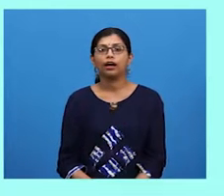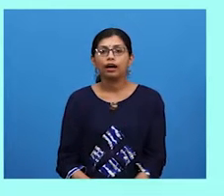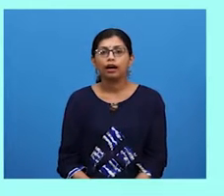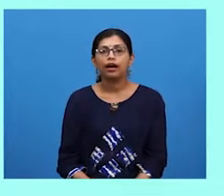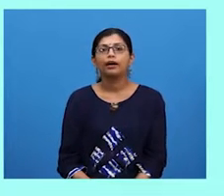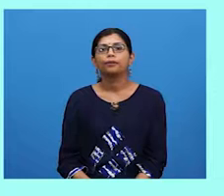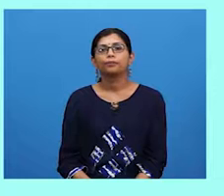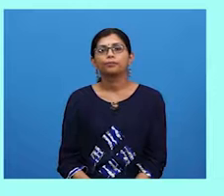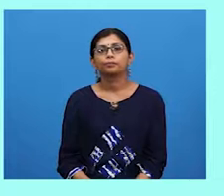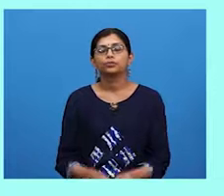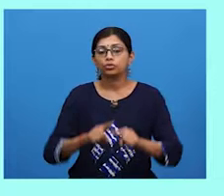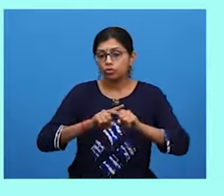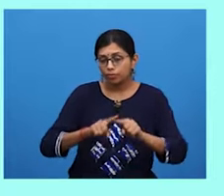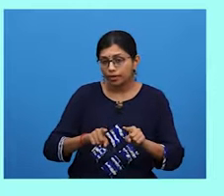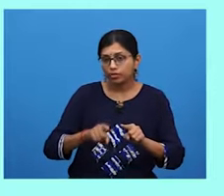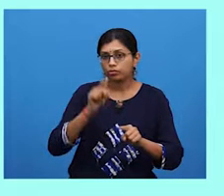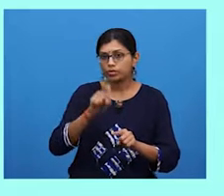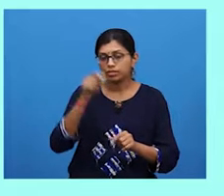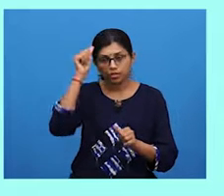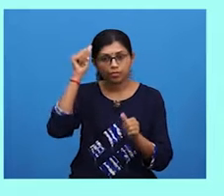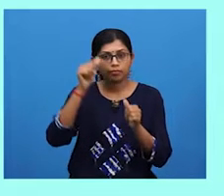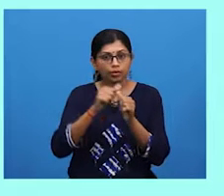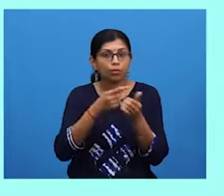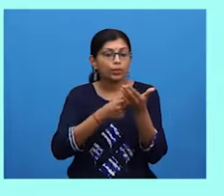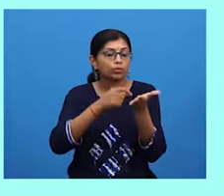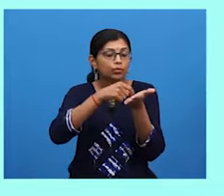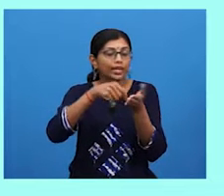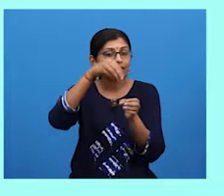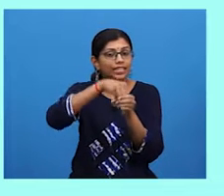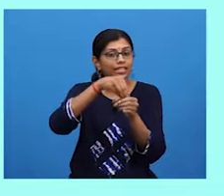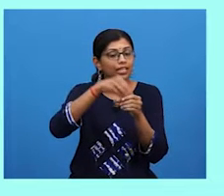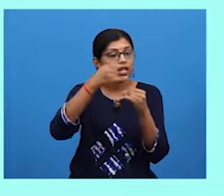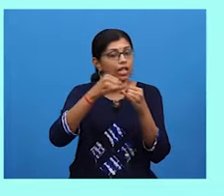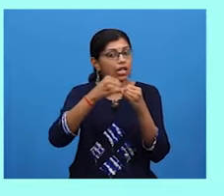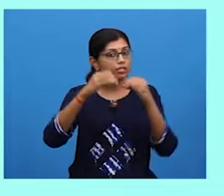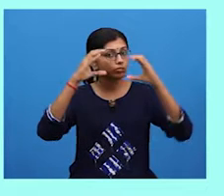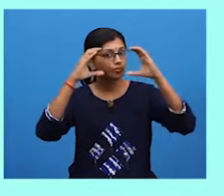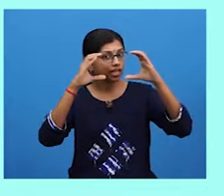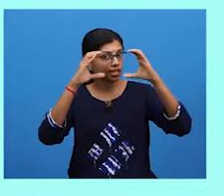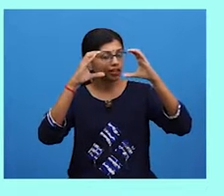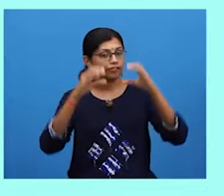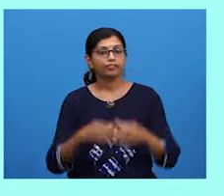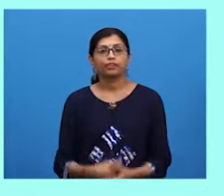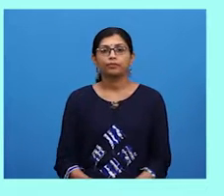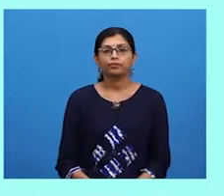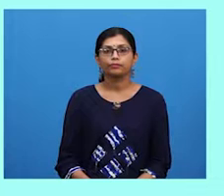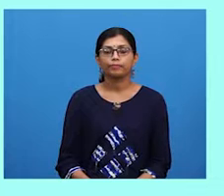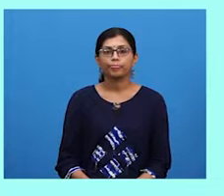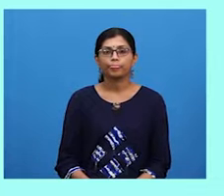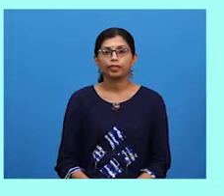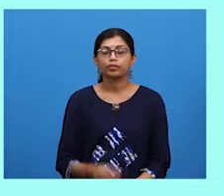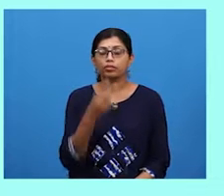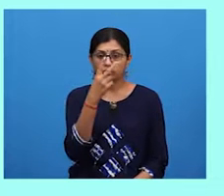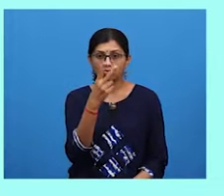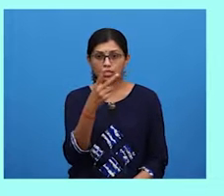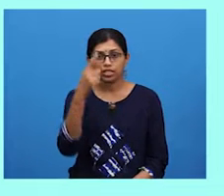content in this last paragraph. You can see that the conclusion is